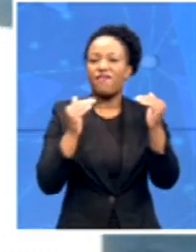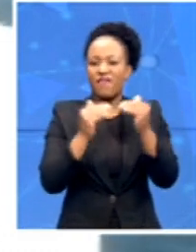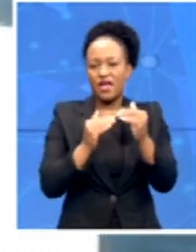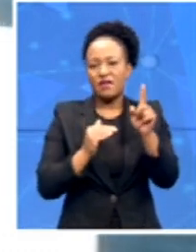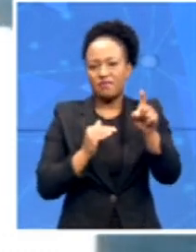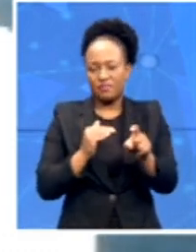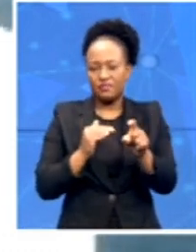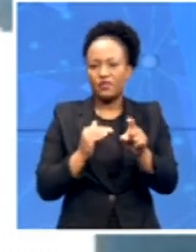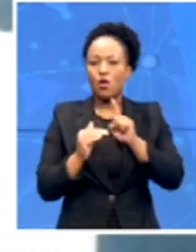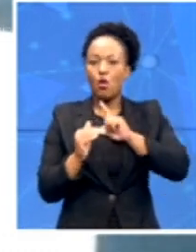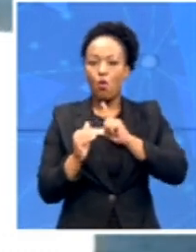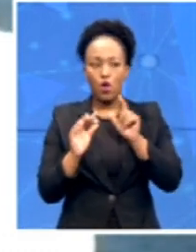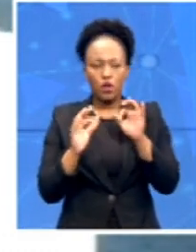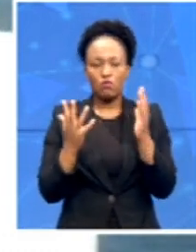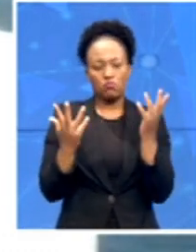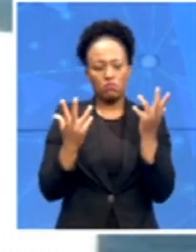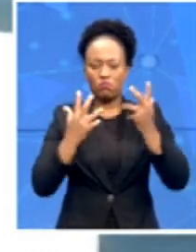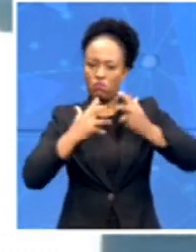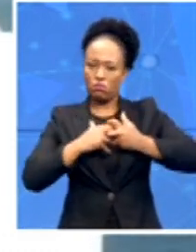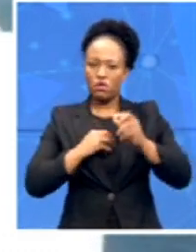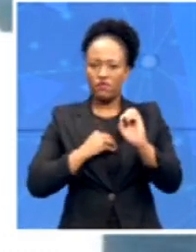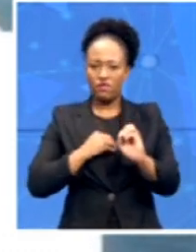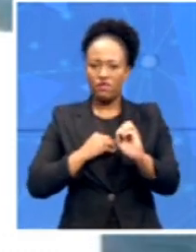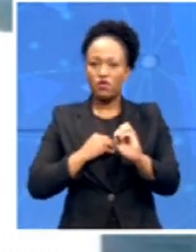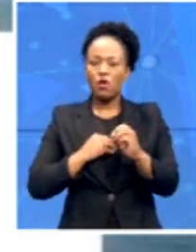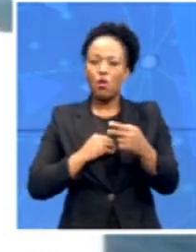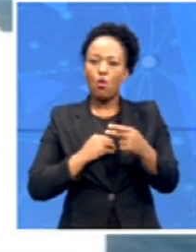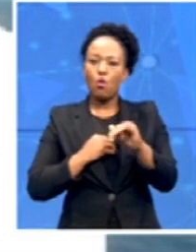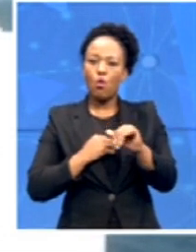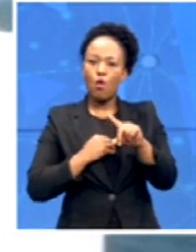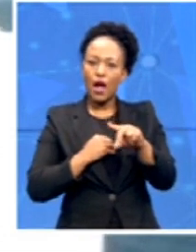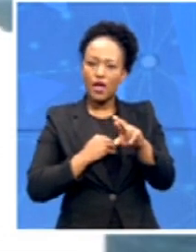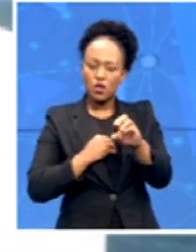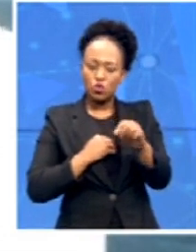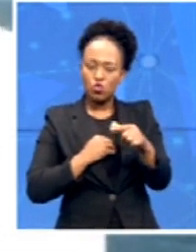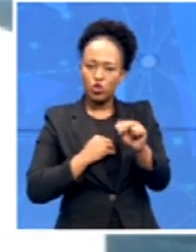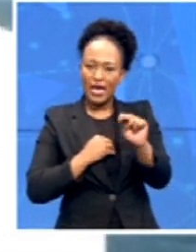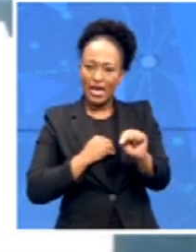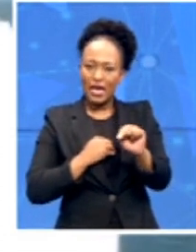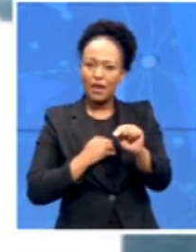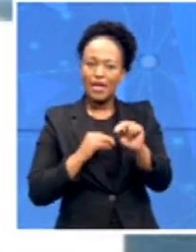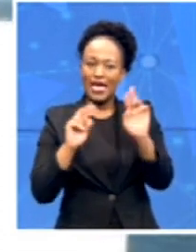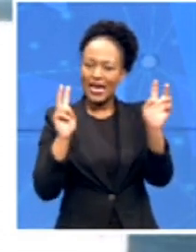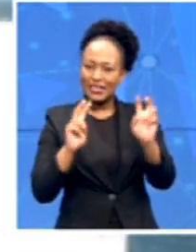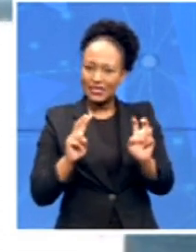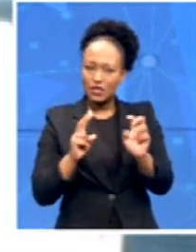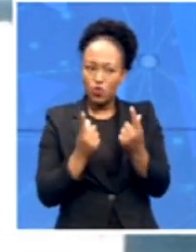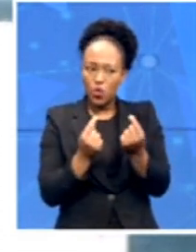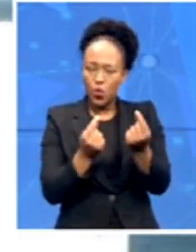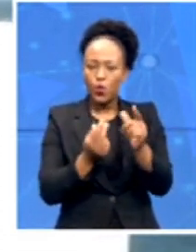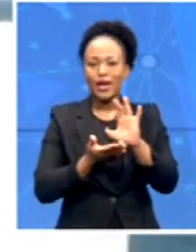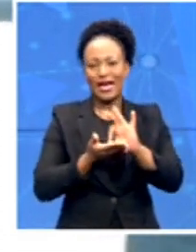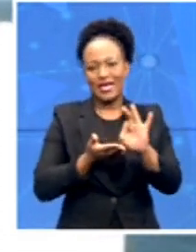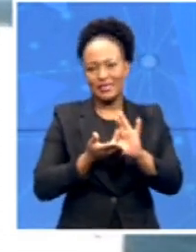the hydrogen that we produce is green and it's hydrogen that can be used by the world